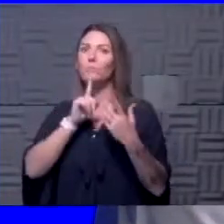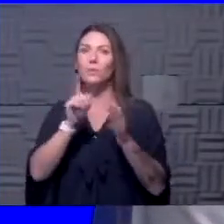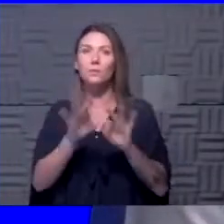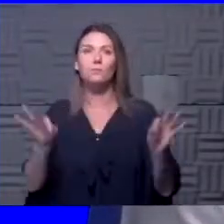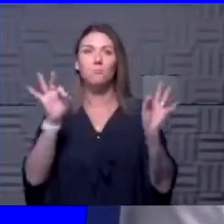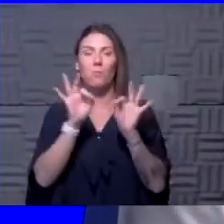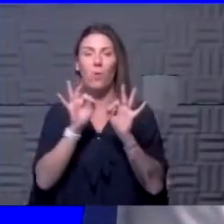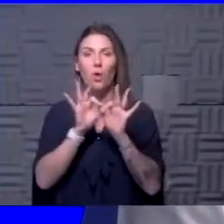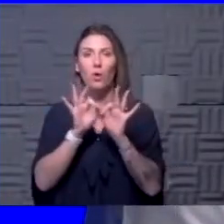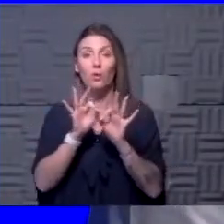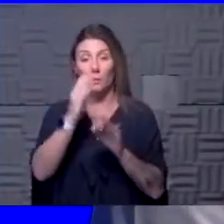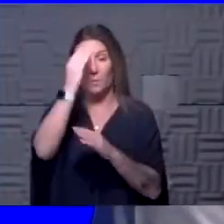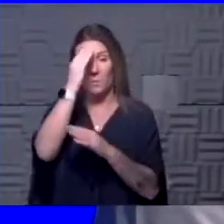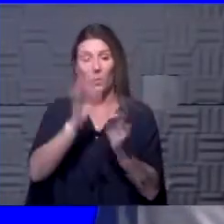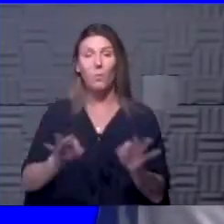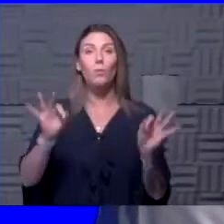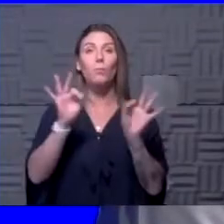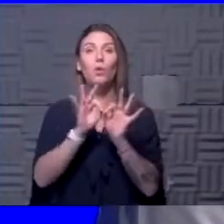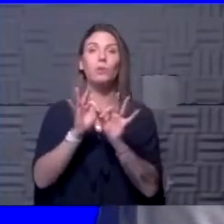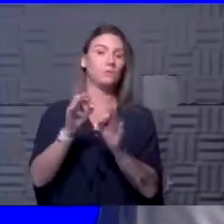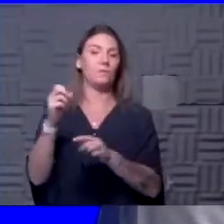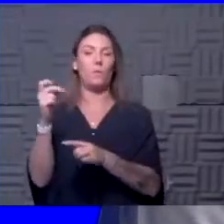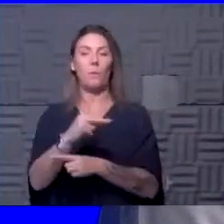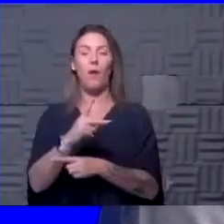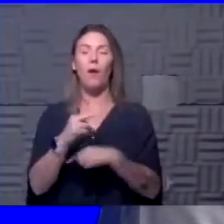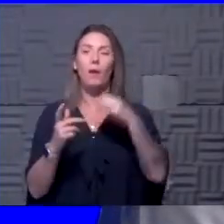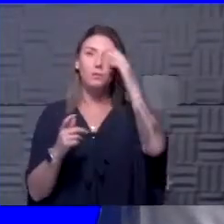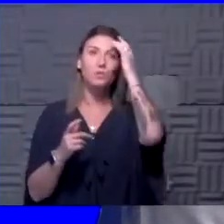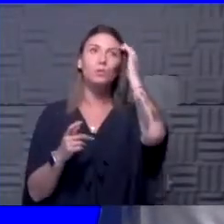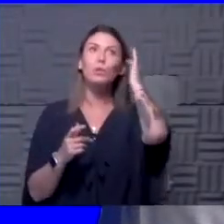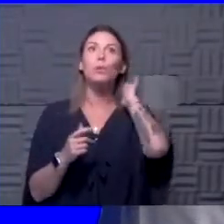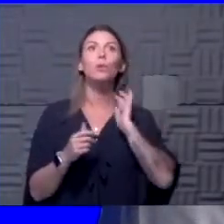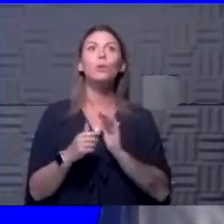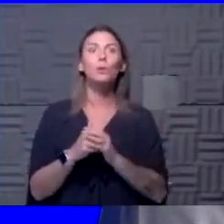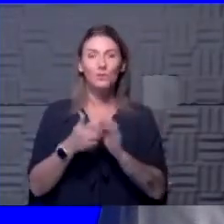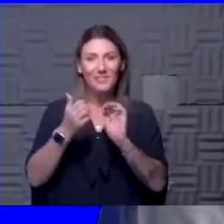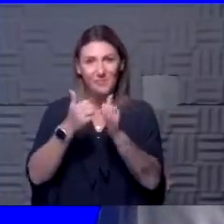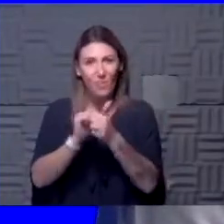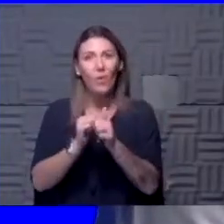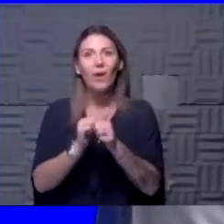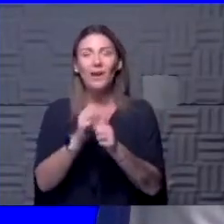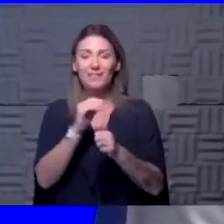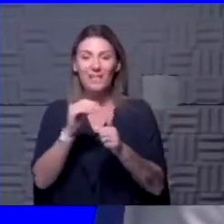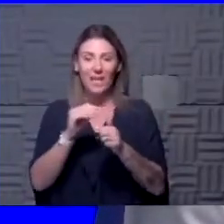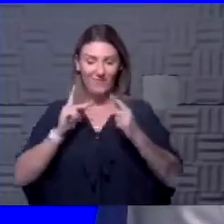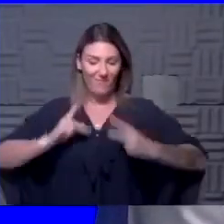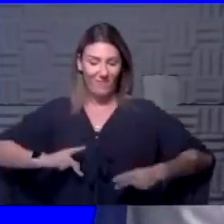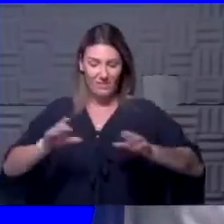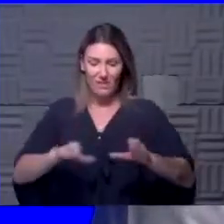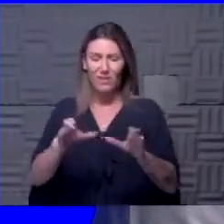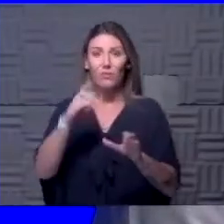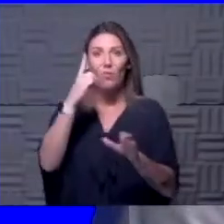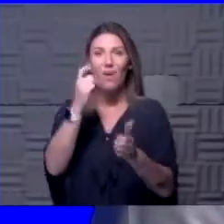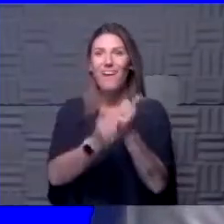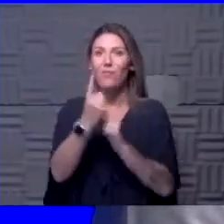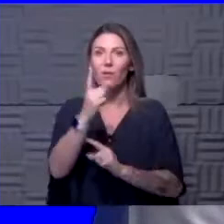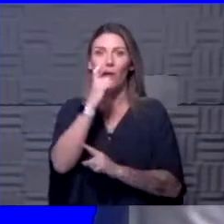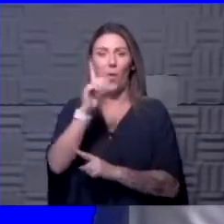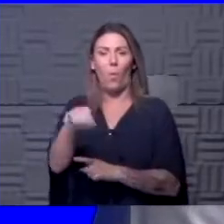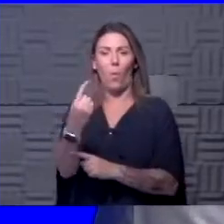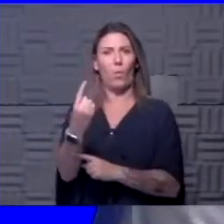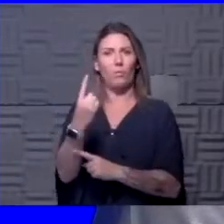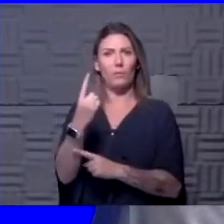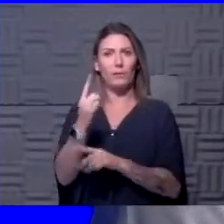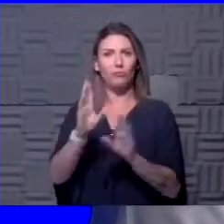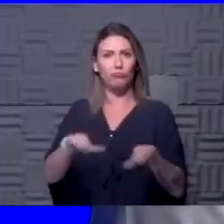We know the importance of getting back to sports and doing physical activity for everybody, not just children, but